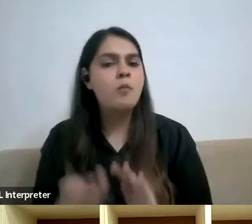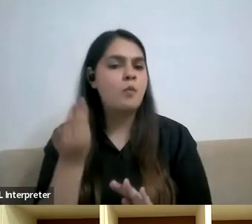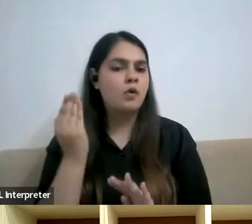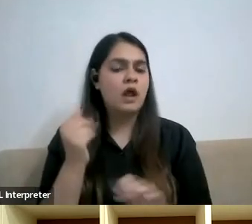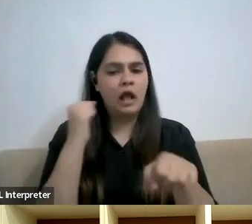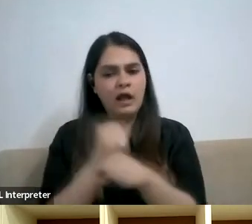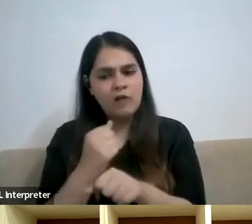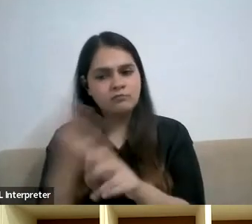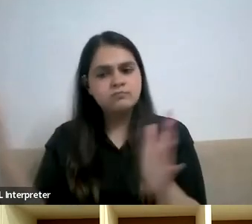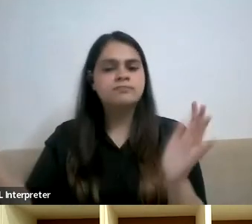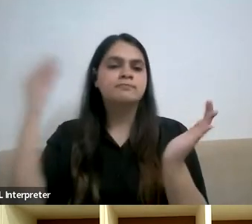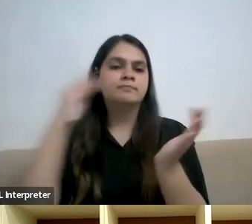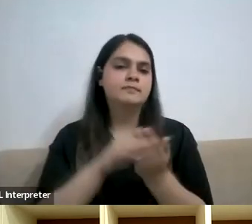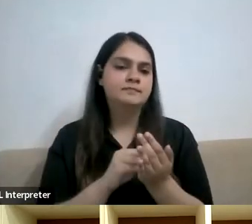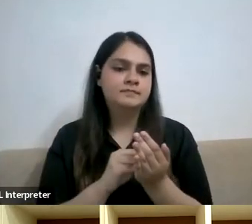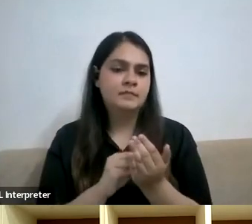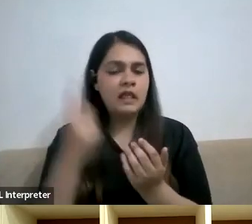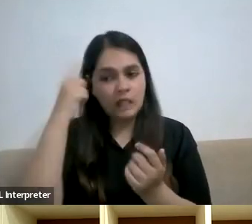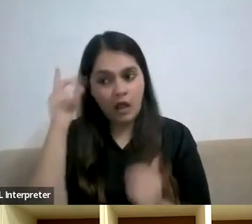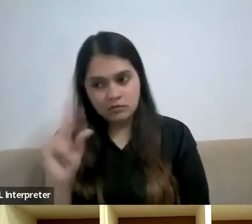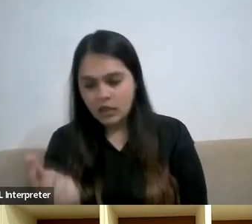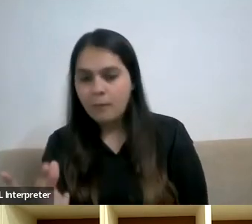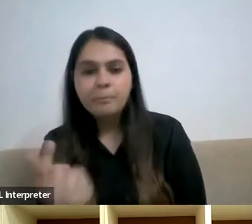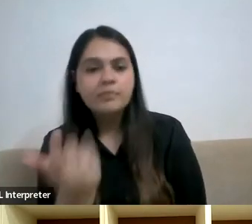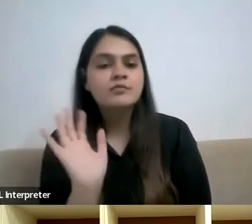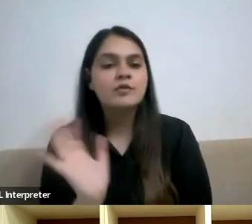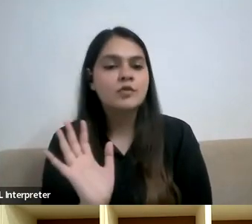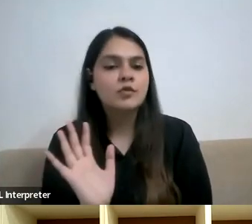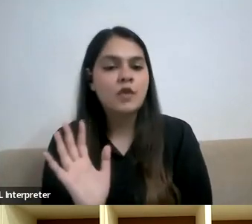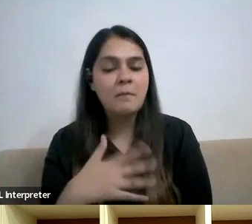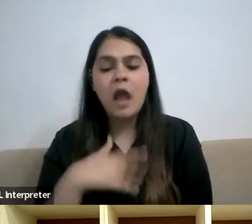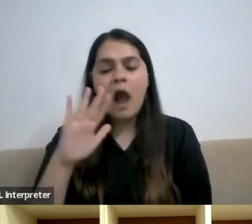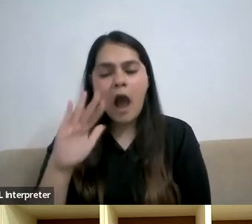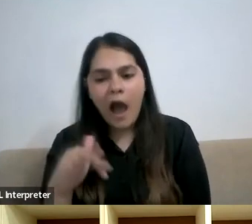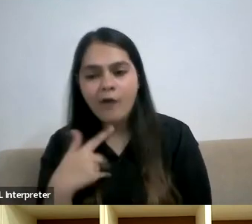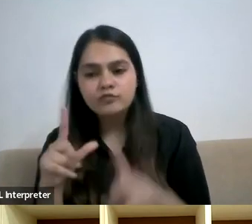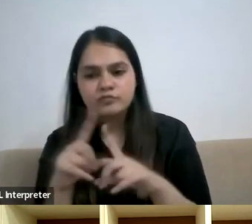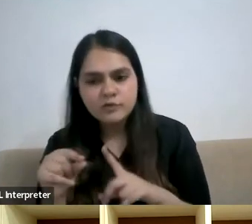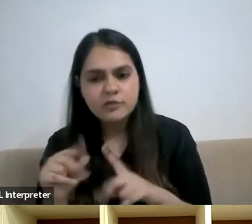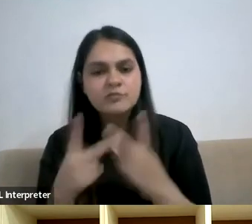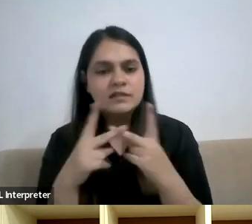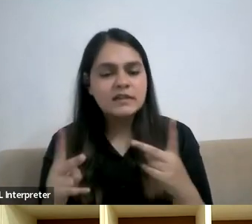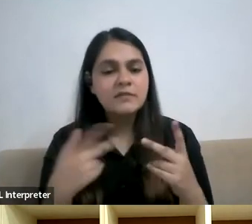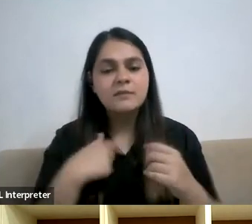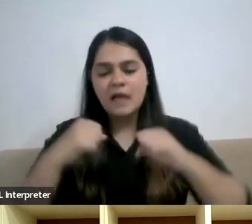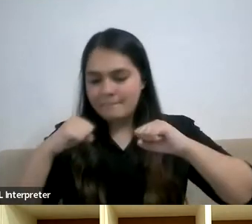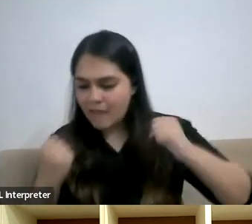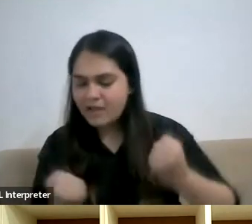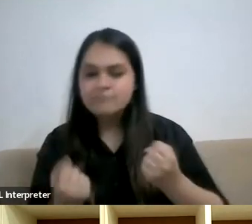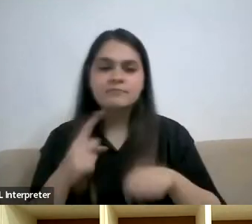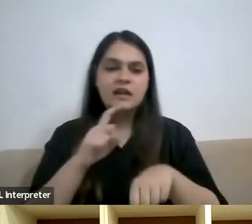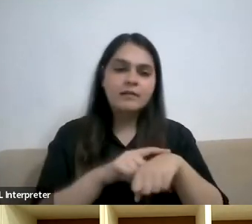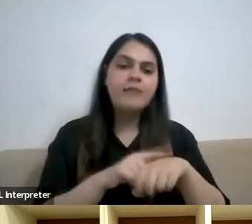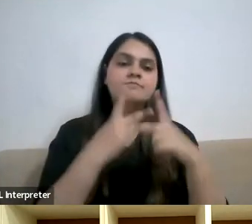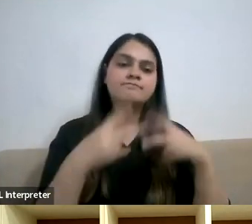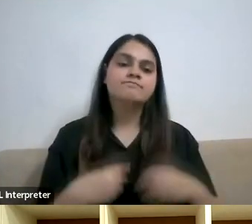it's not going to change, you know, however we talk, we have to engage, we have to, you know, put some energy and time. And